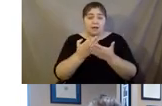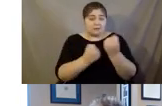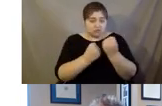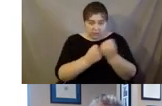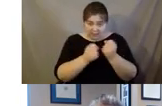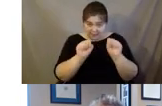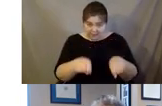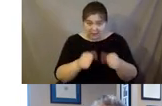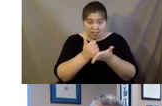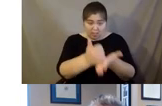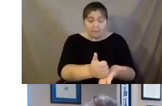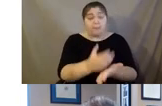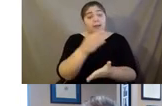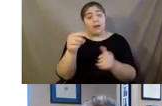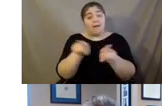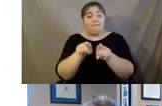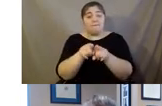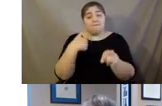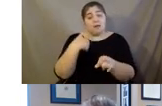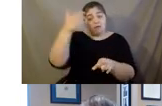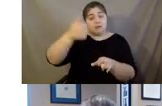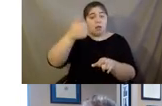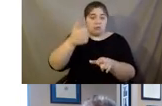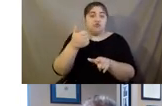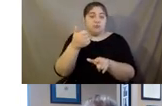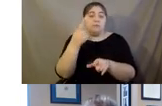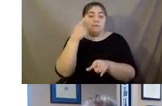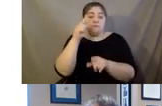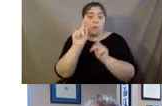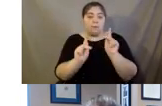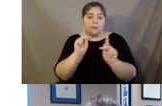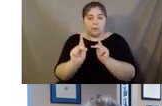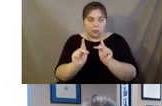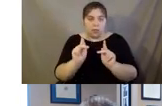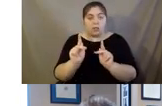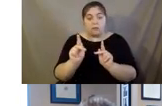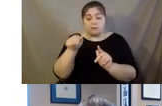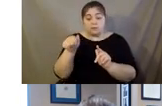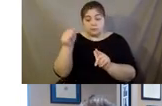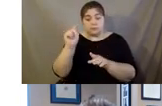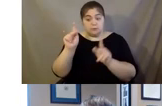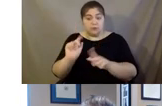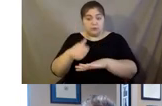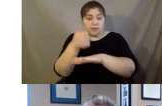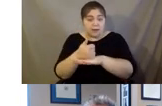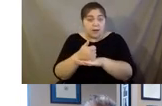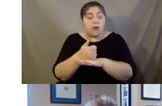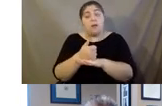because she was interested in sharing her love of Oasis with people who may not have the funding to do it or maybe on fixed income.